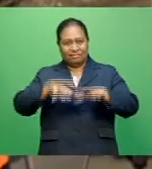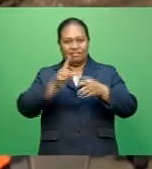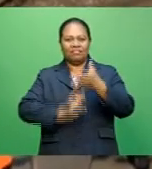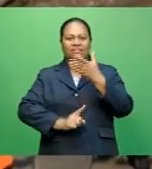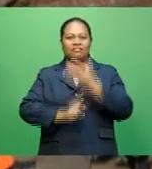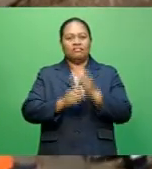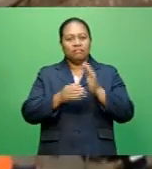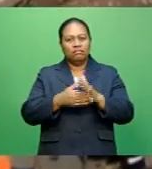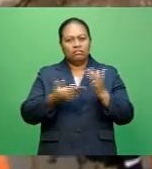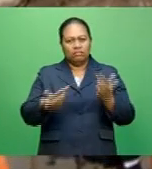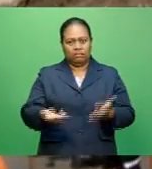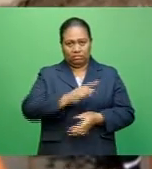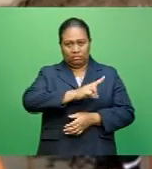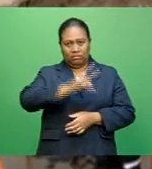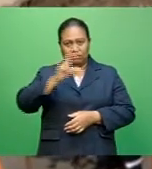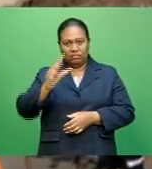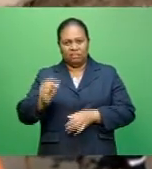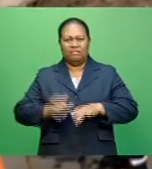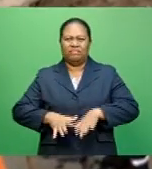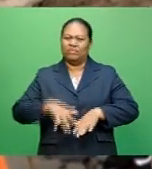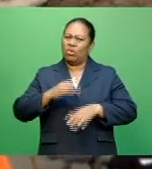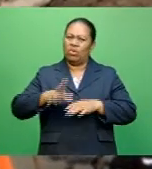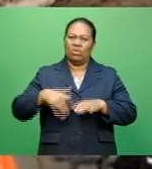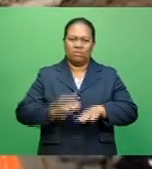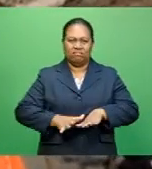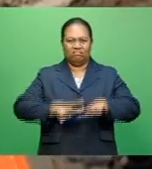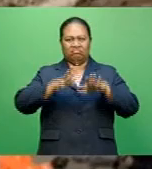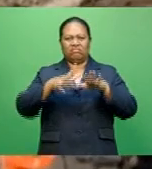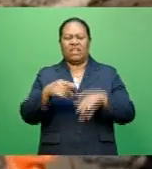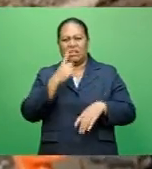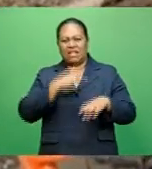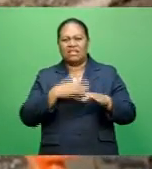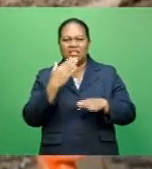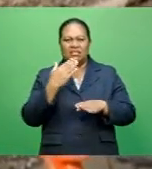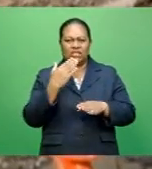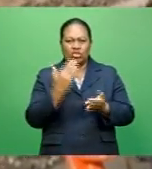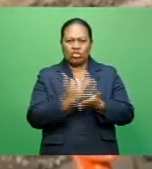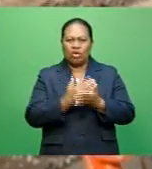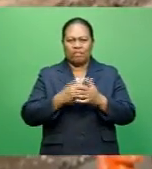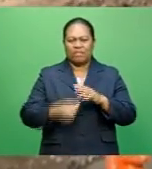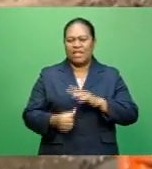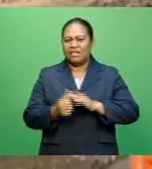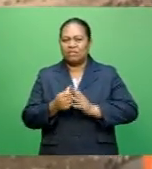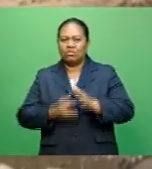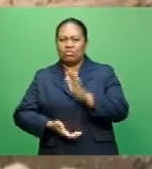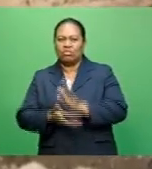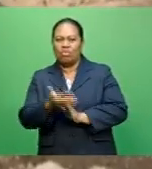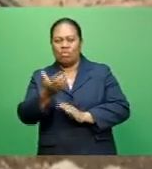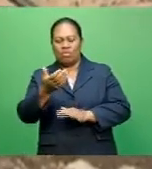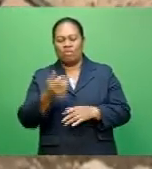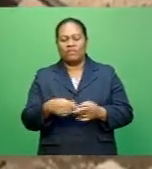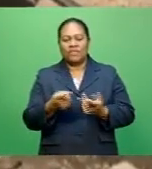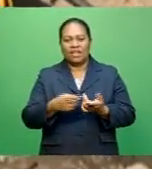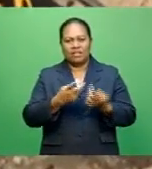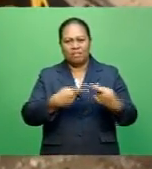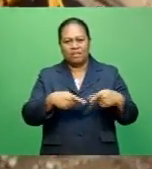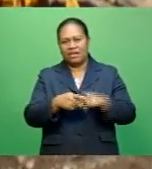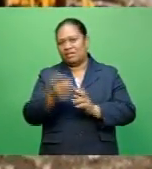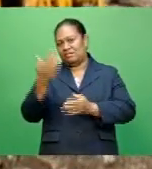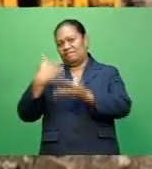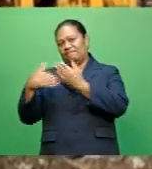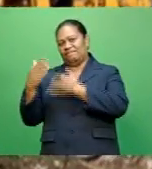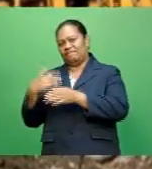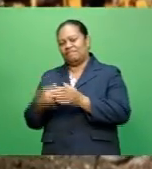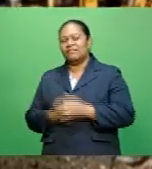crossing is susceptible to flooding and has hindered accessibility for most Fijians in the highlands over the past decade. Infrastructure Minister